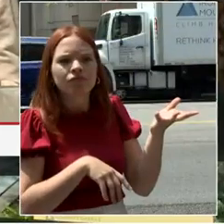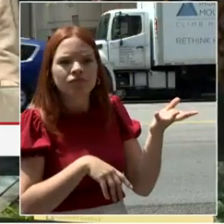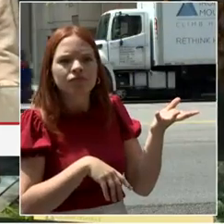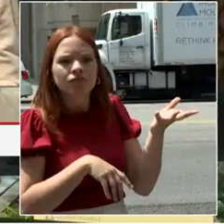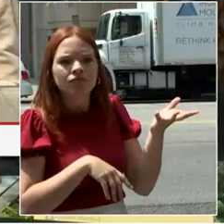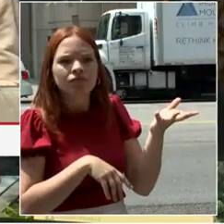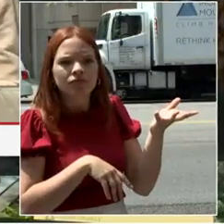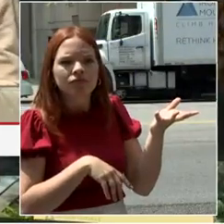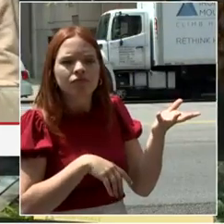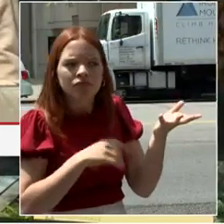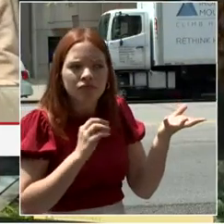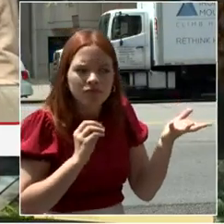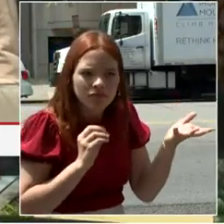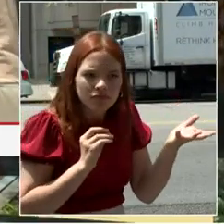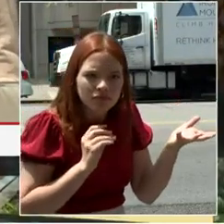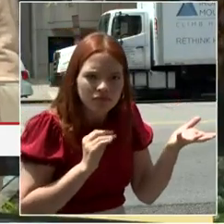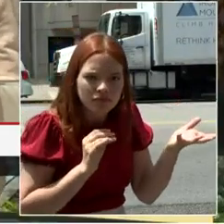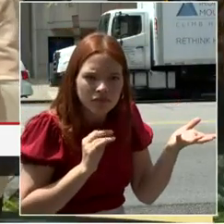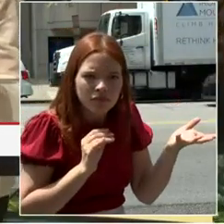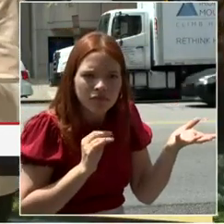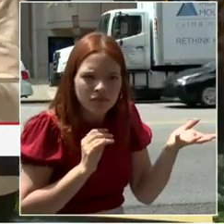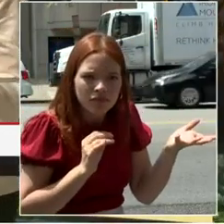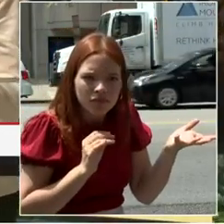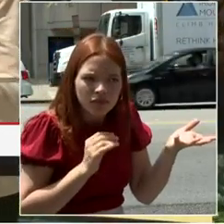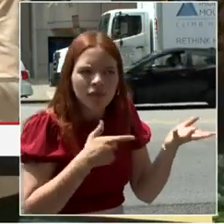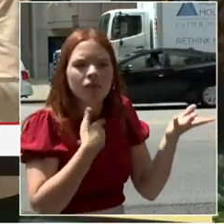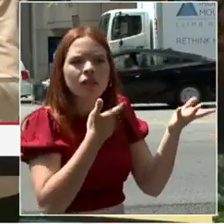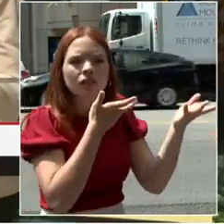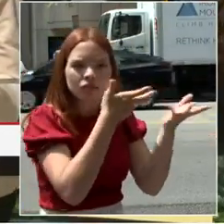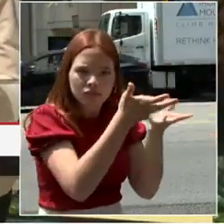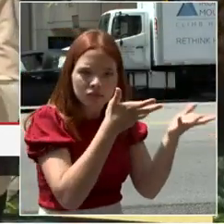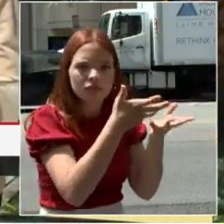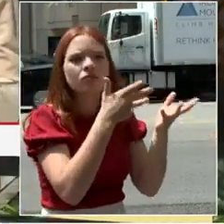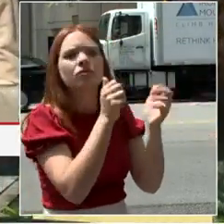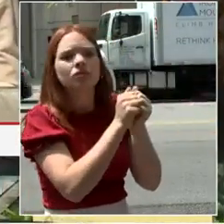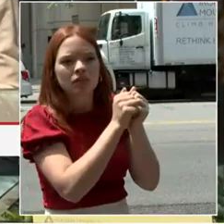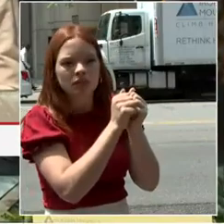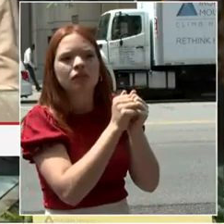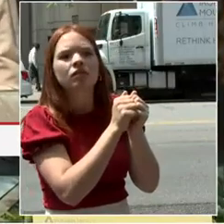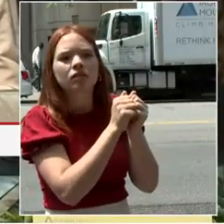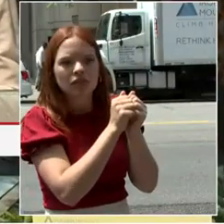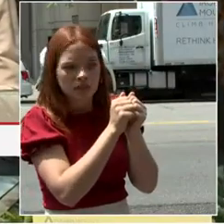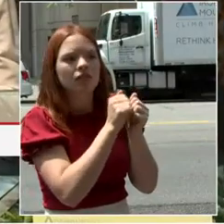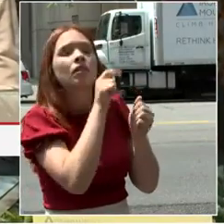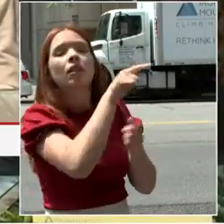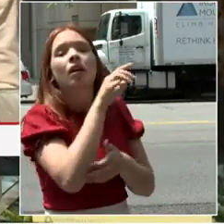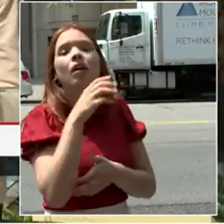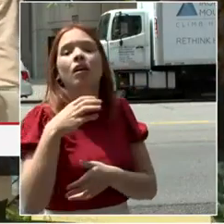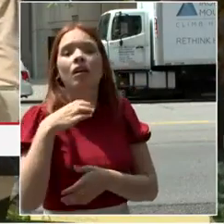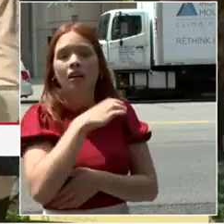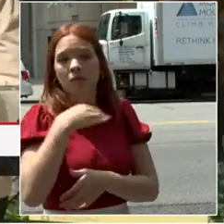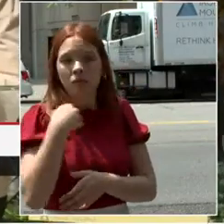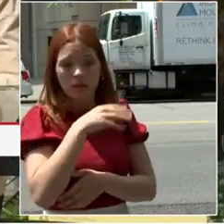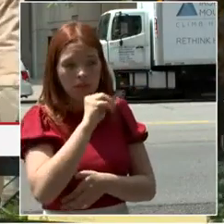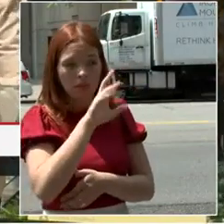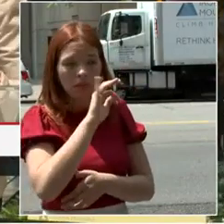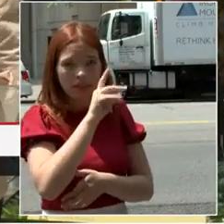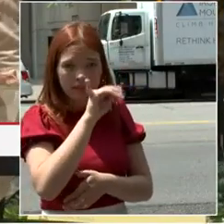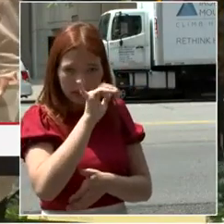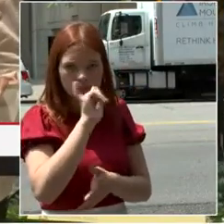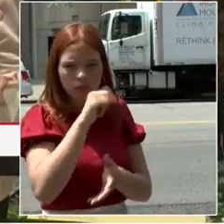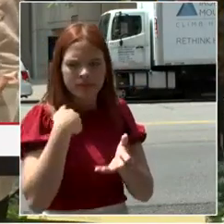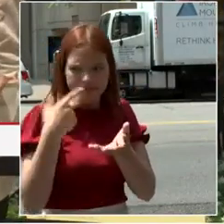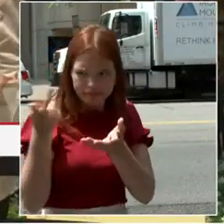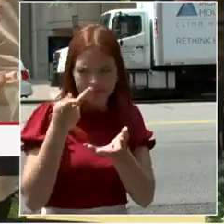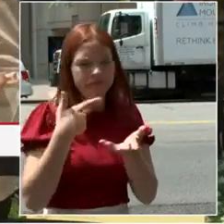North Capitol Street my entire life. You probably heard me say this before, but my mother would frequently say, when are they going to do